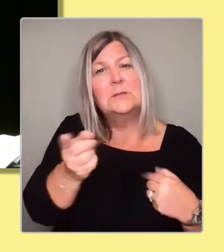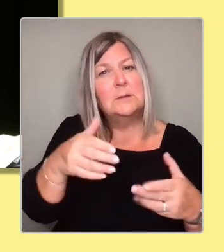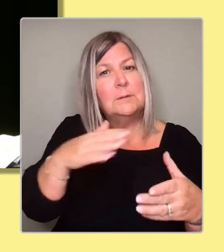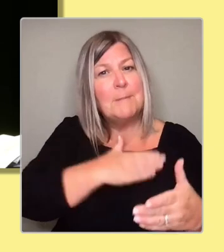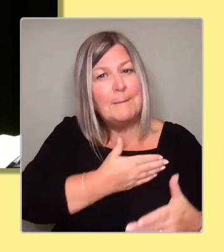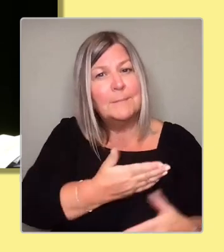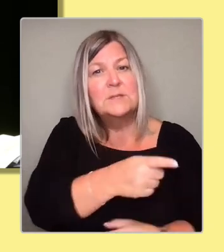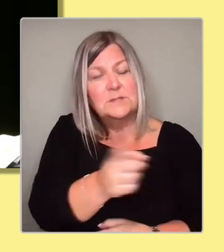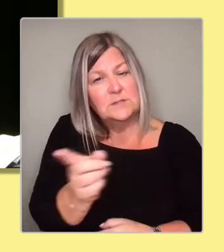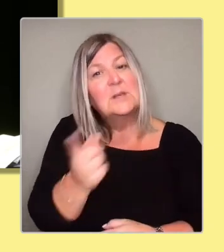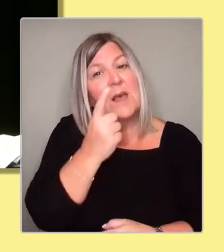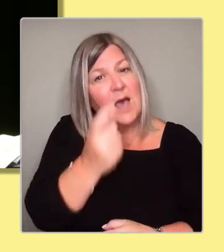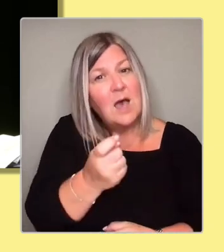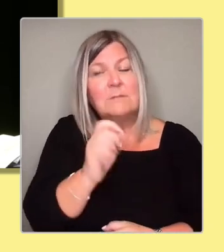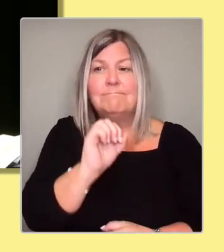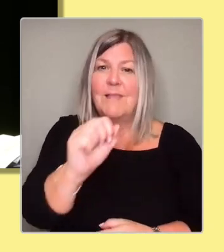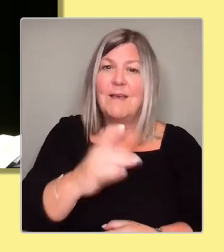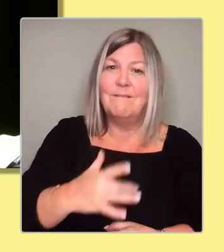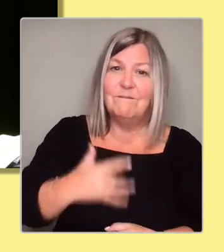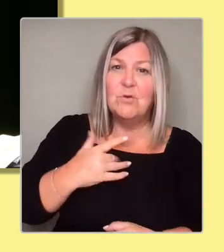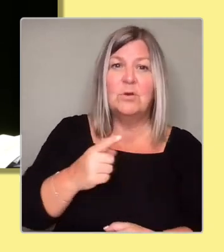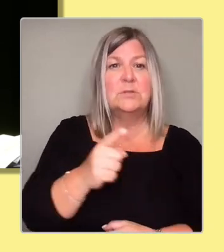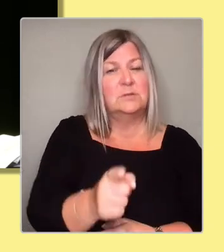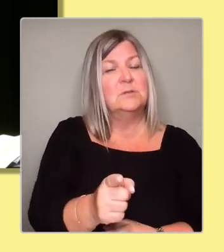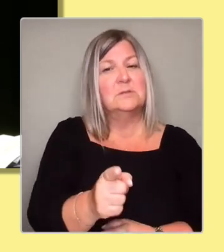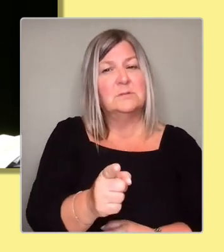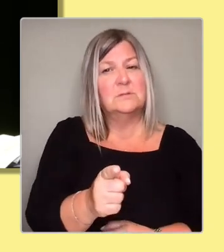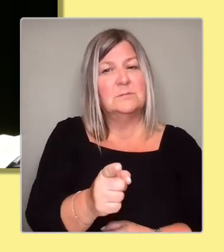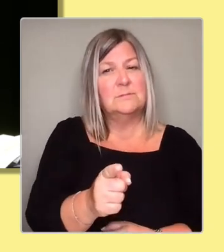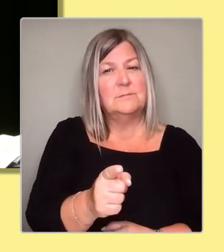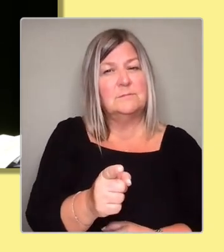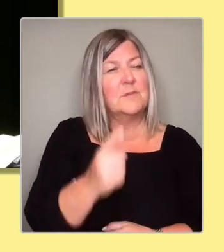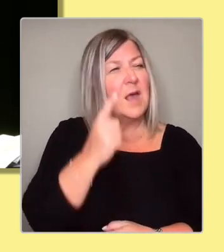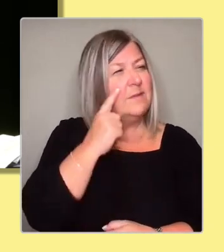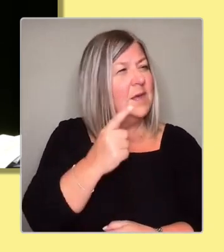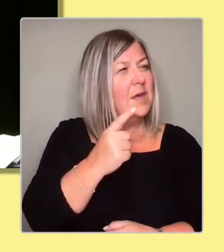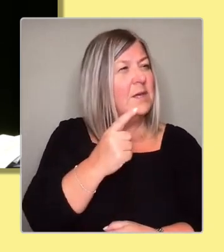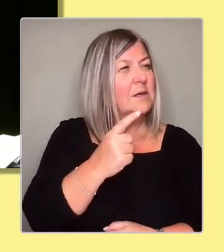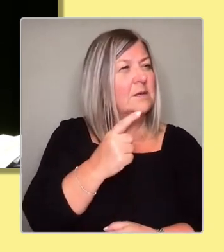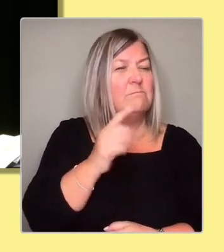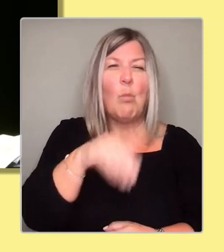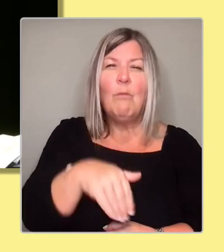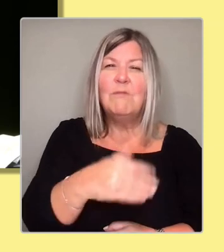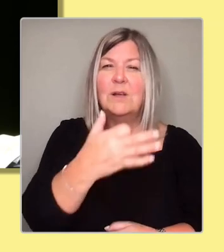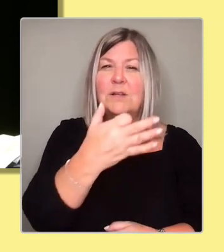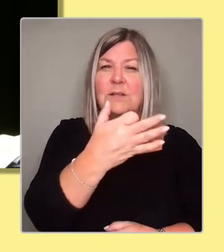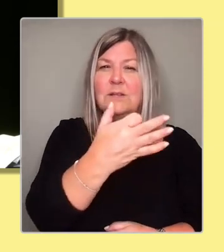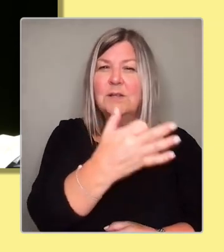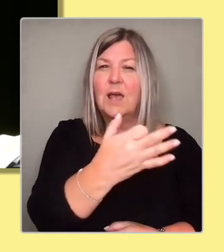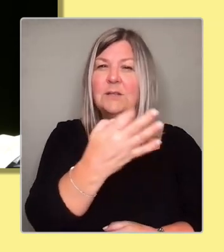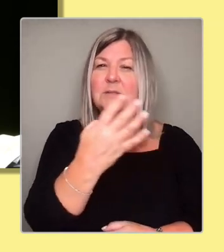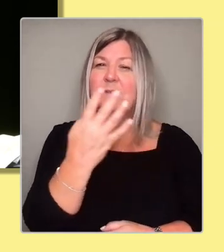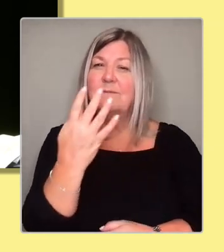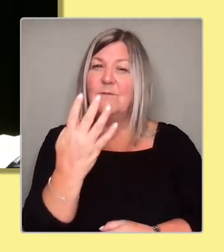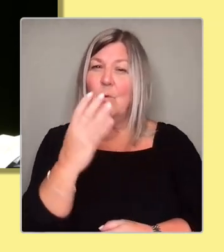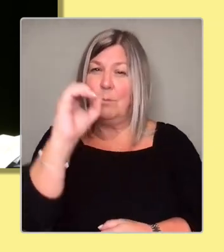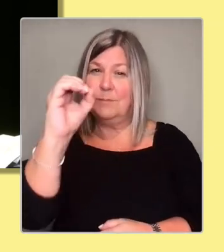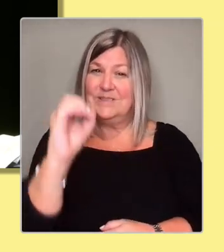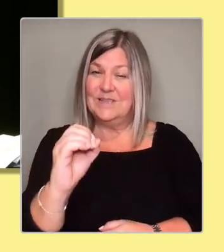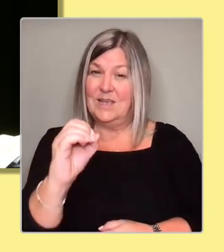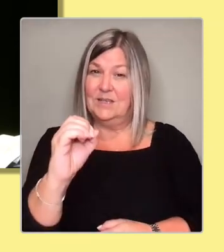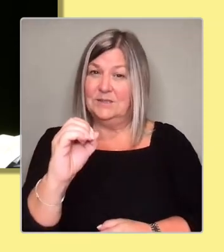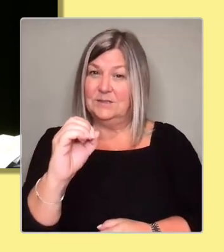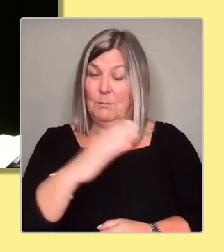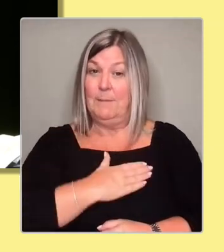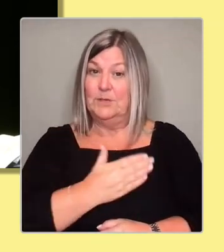Over 95, no, about 95%, over 94% of the membership voted for the Green Deal.